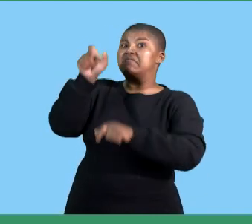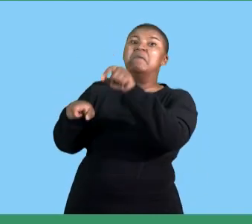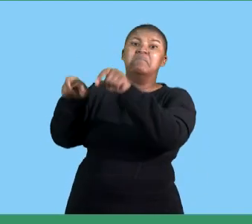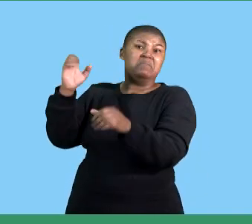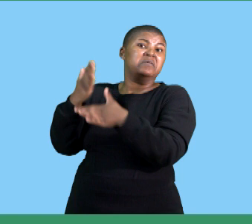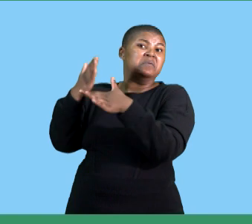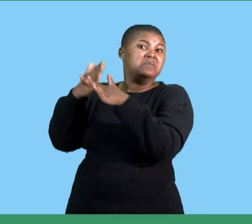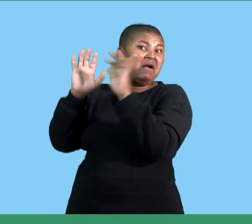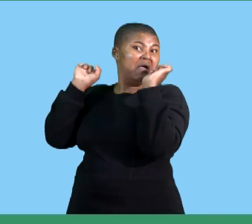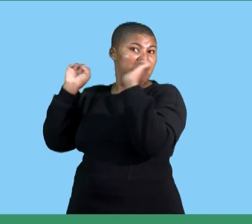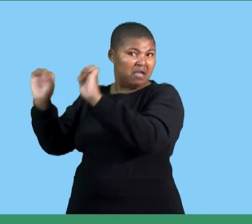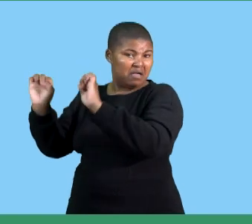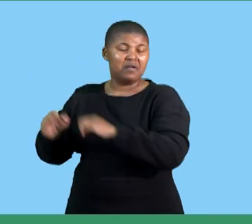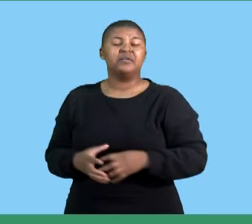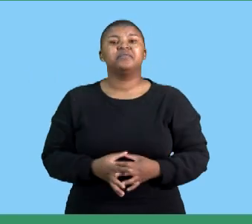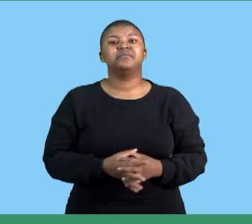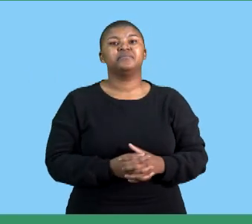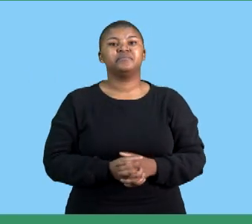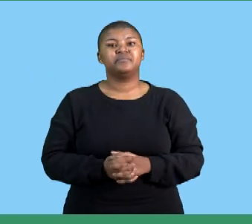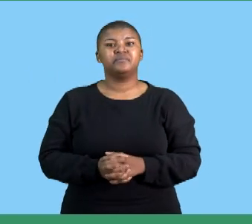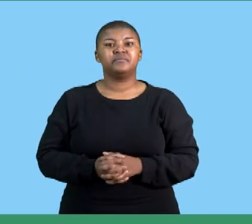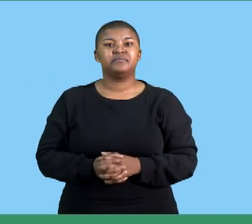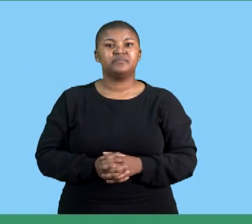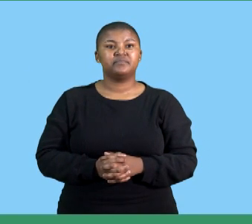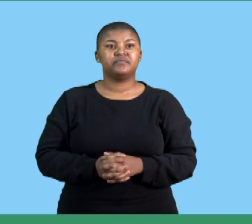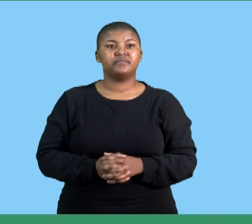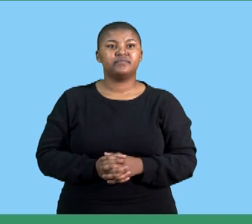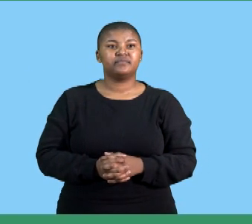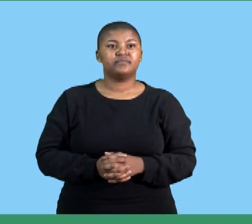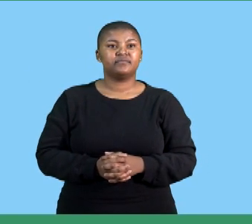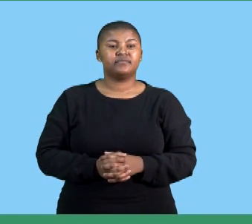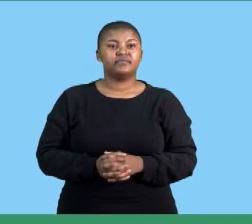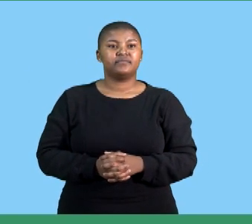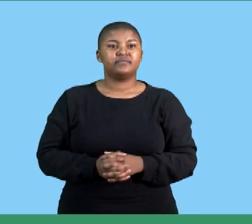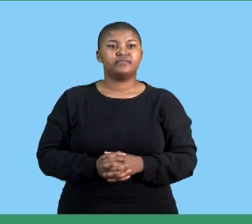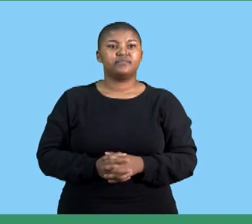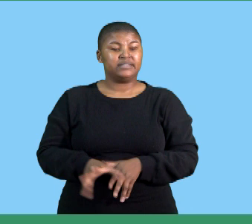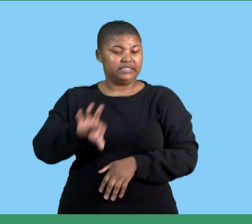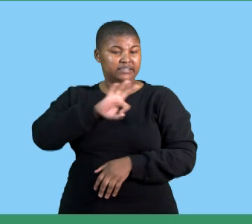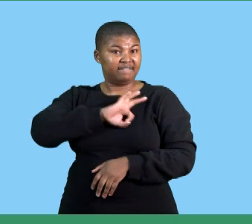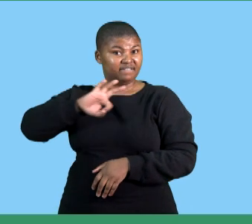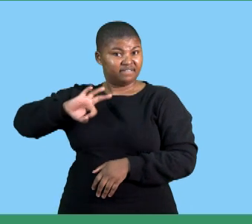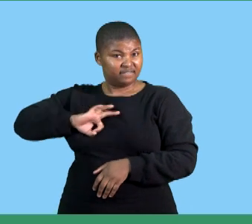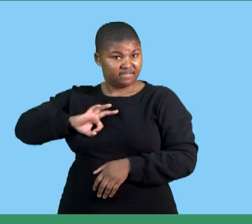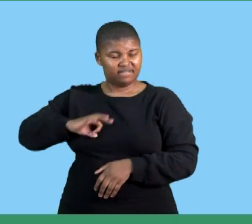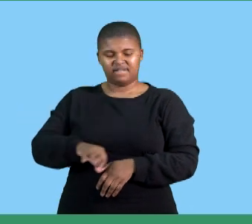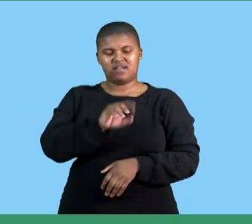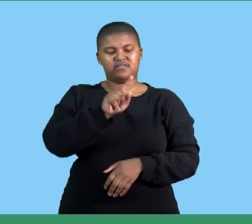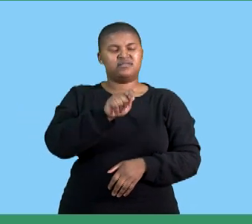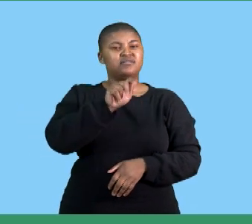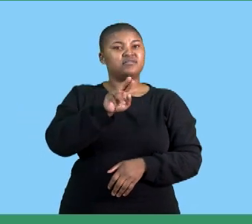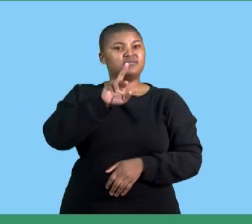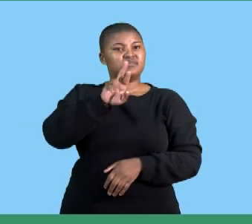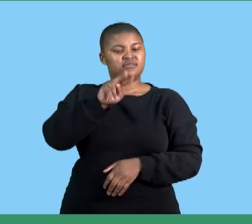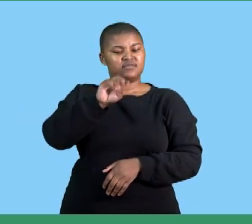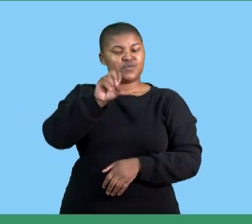knowledgeable and skillful in a specific area we then have the word employee turnover